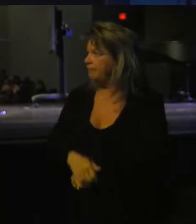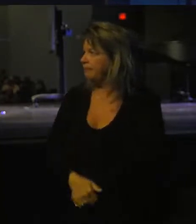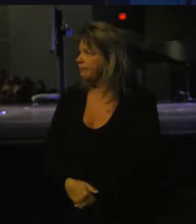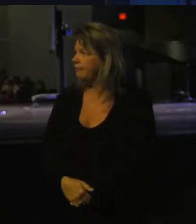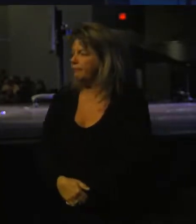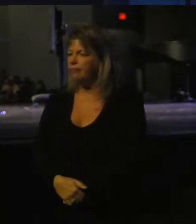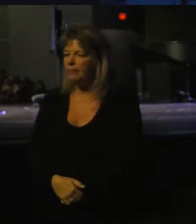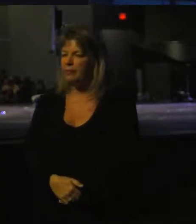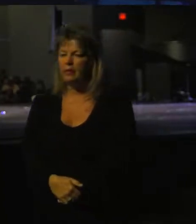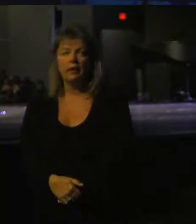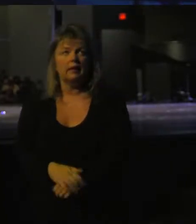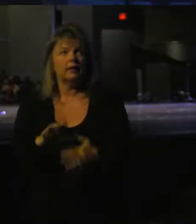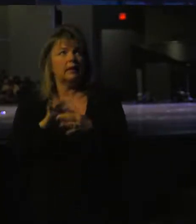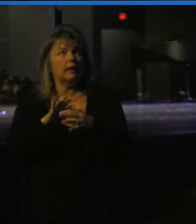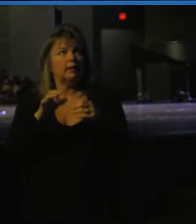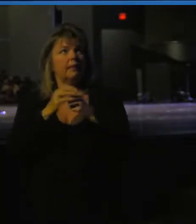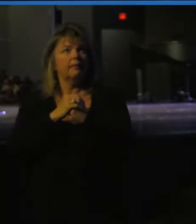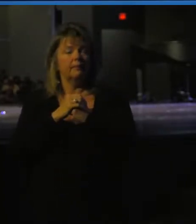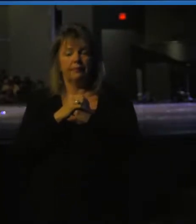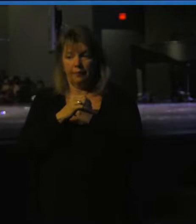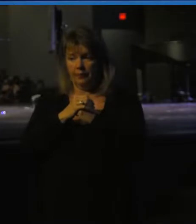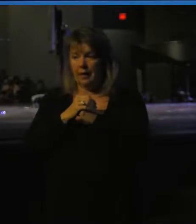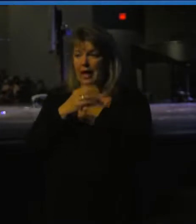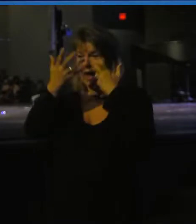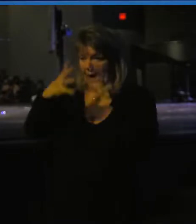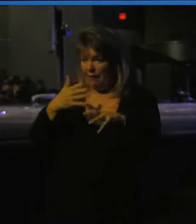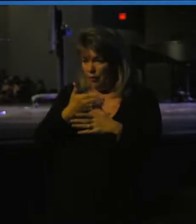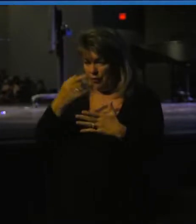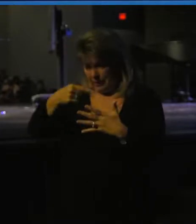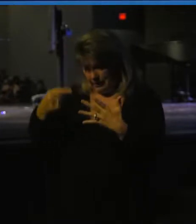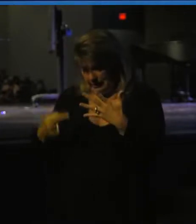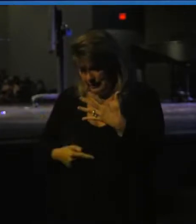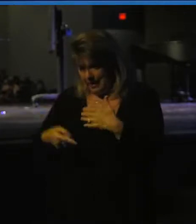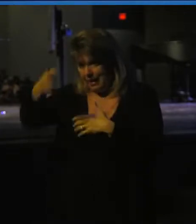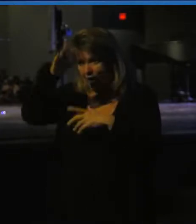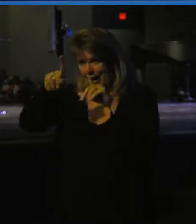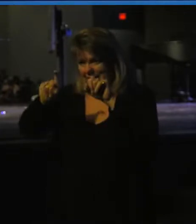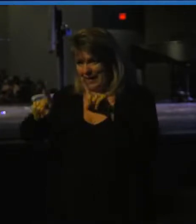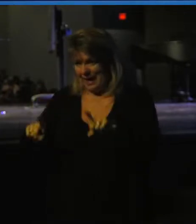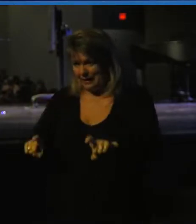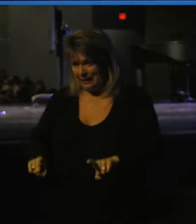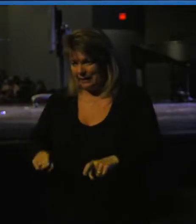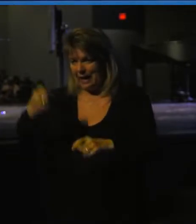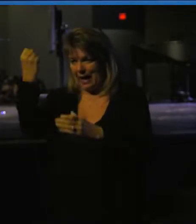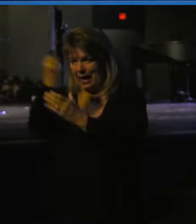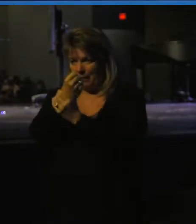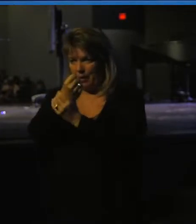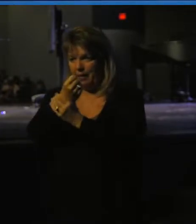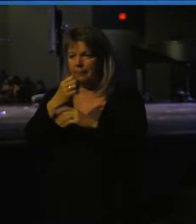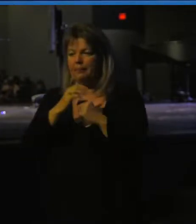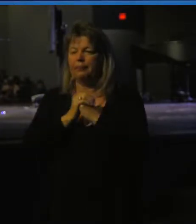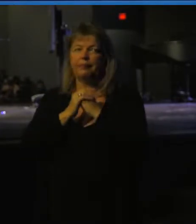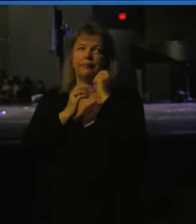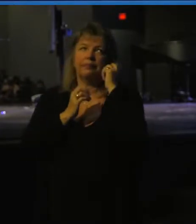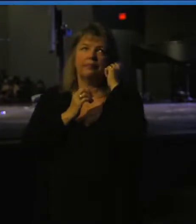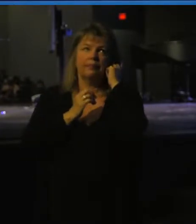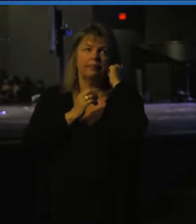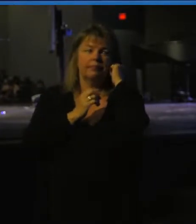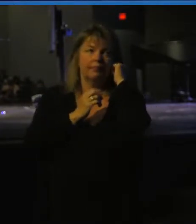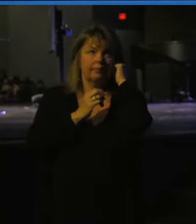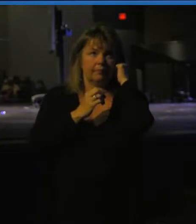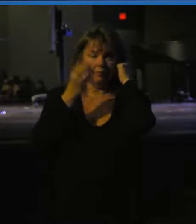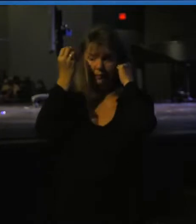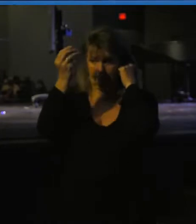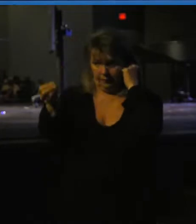And this is what it says. says, After these things, God tested Abraham and said to